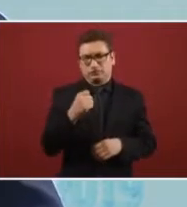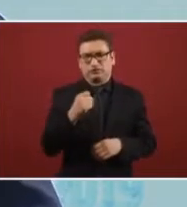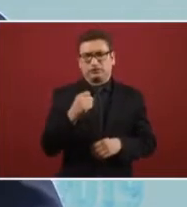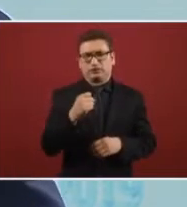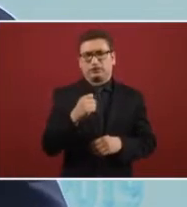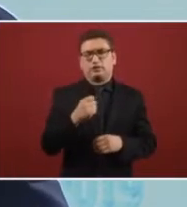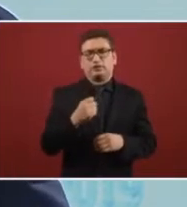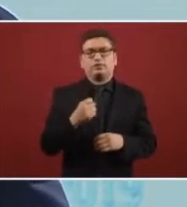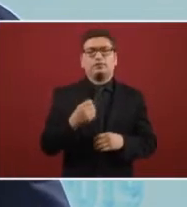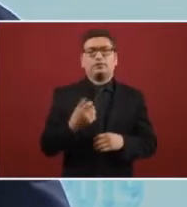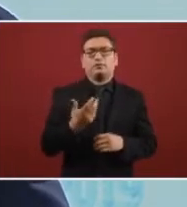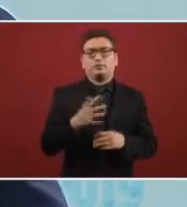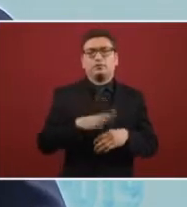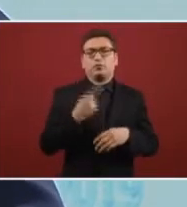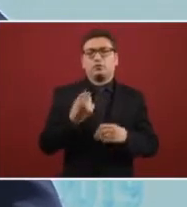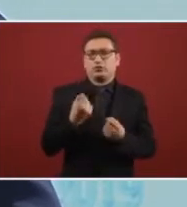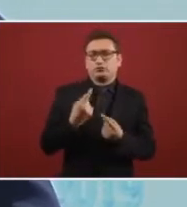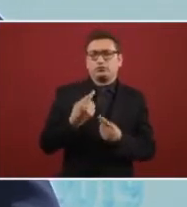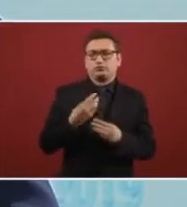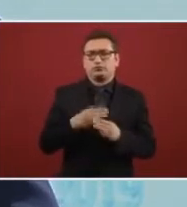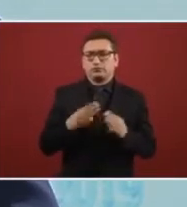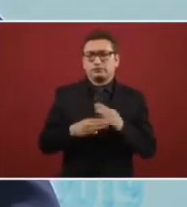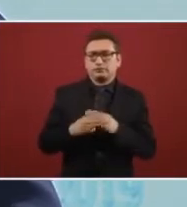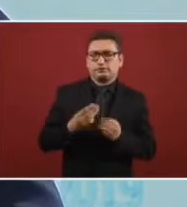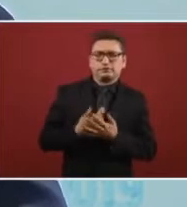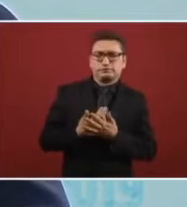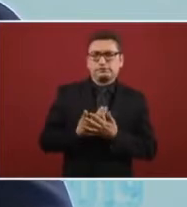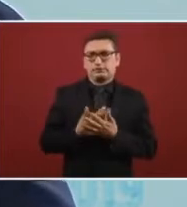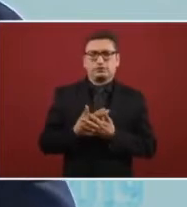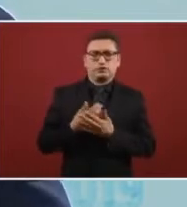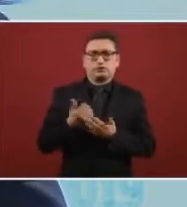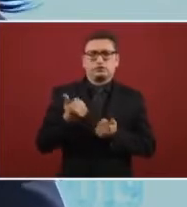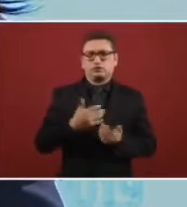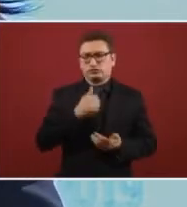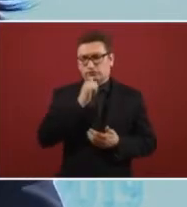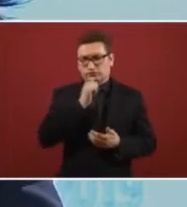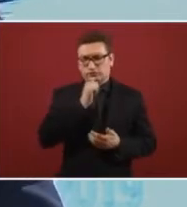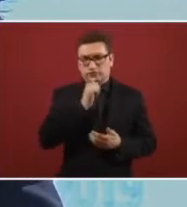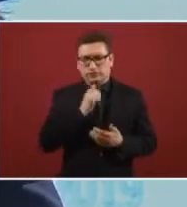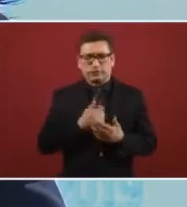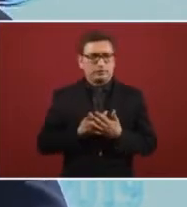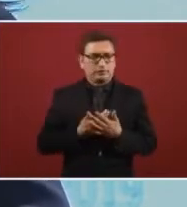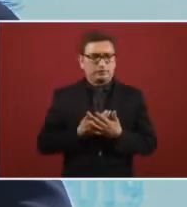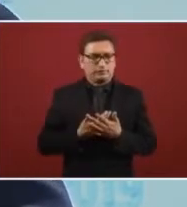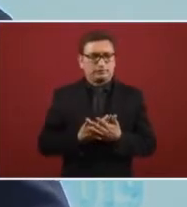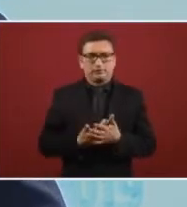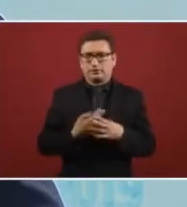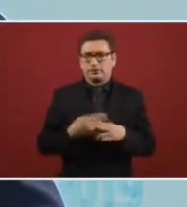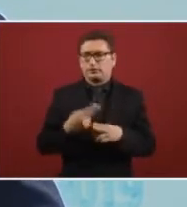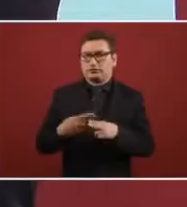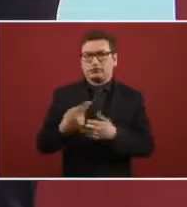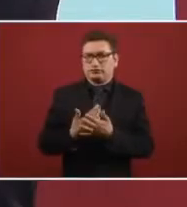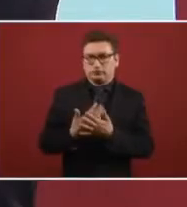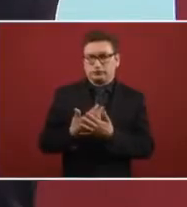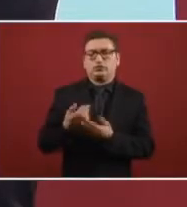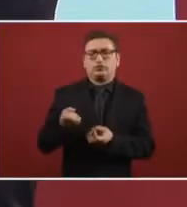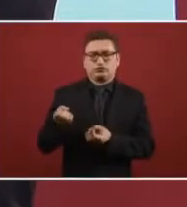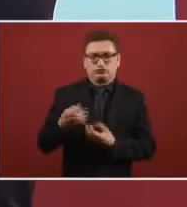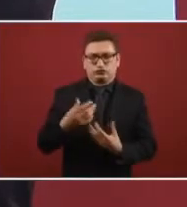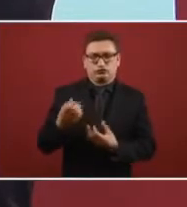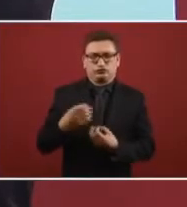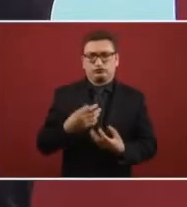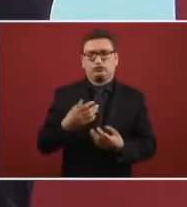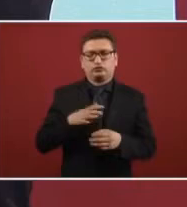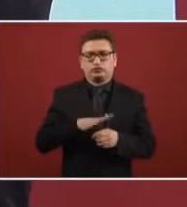September because we were waiting for on some parts that had not arrived and up to this date we are